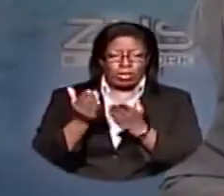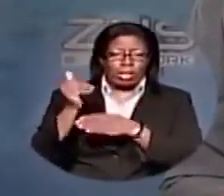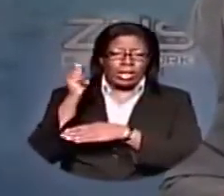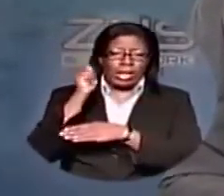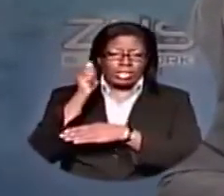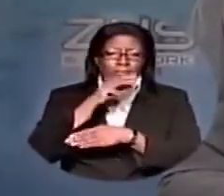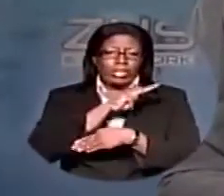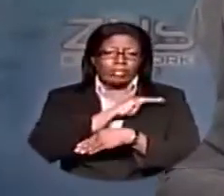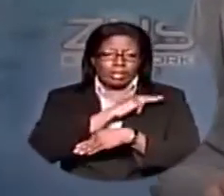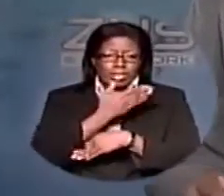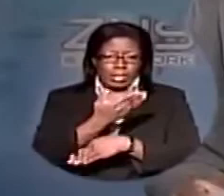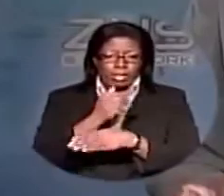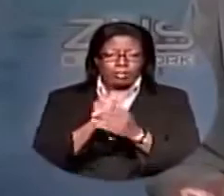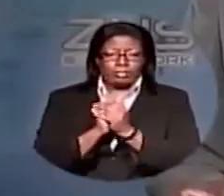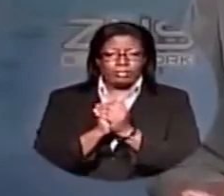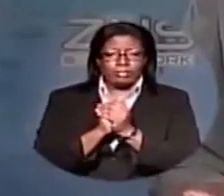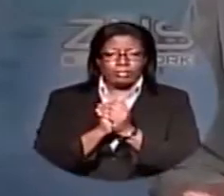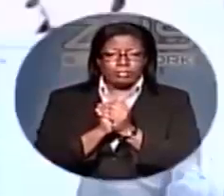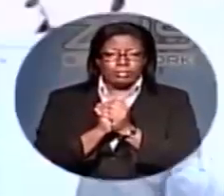is there. Good night, Alto.